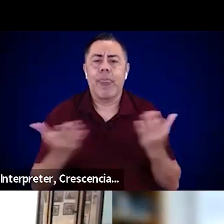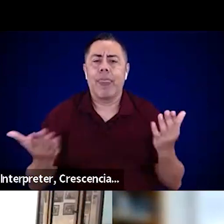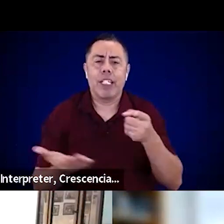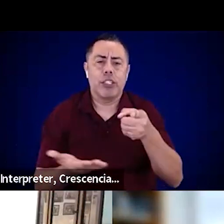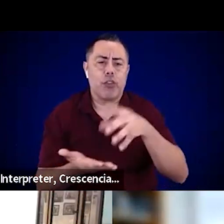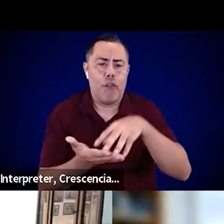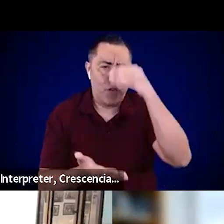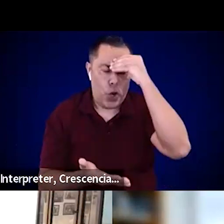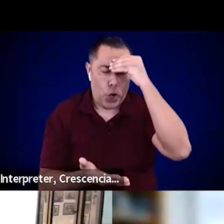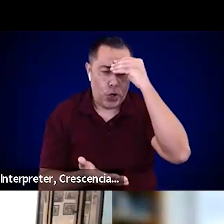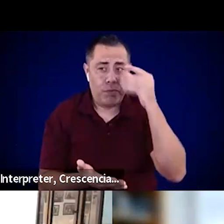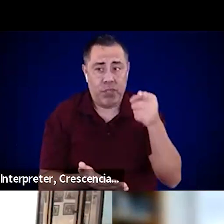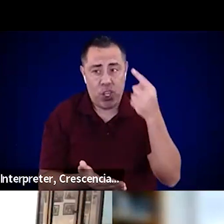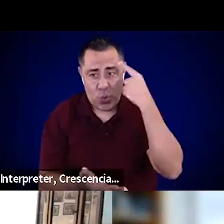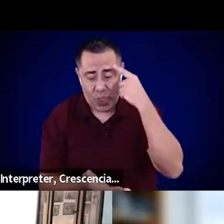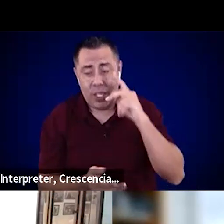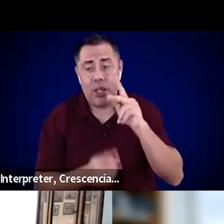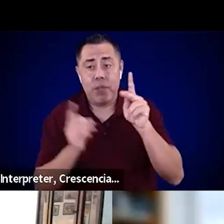states should know.